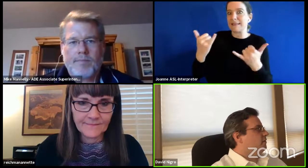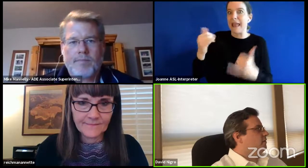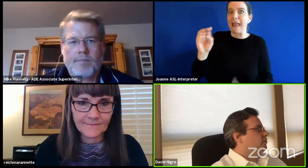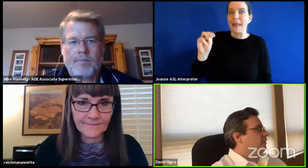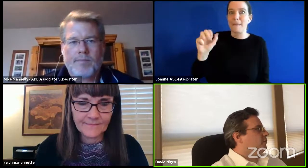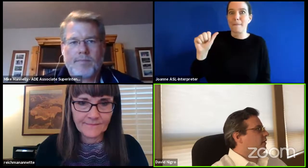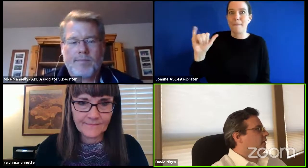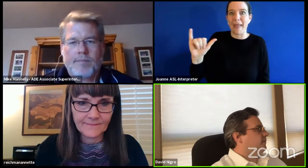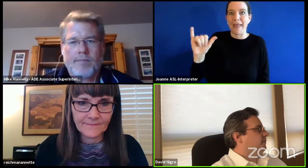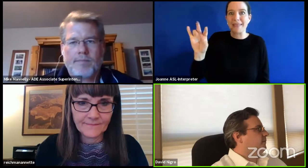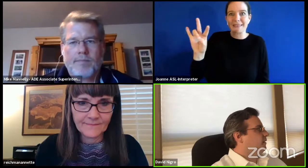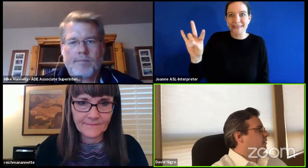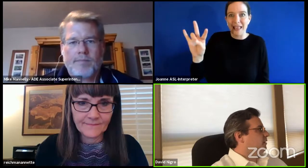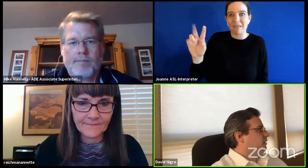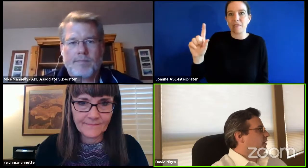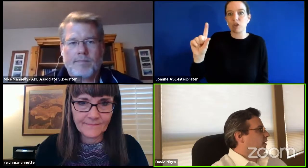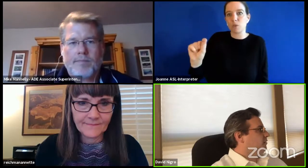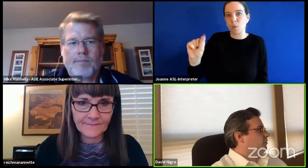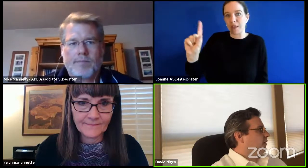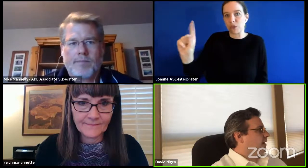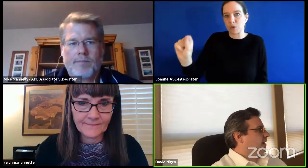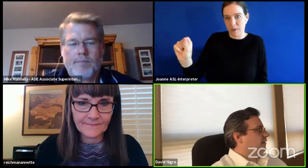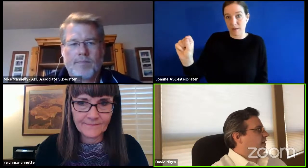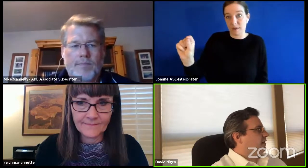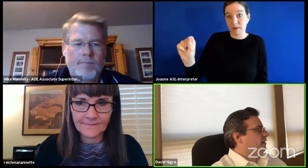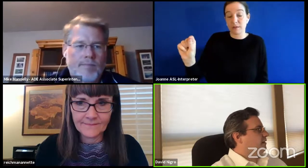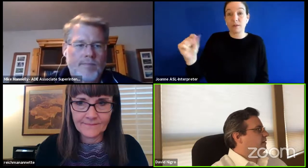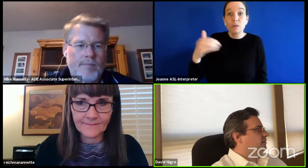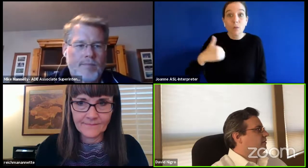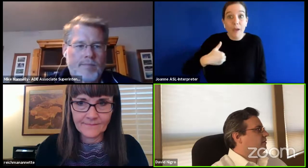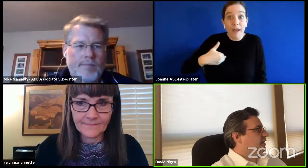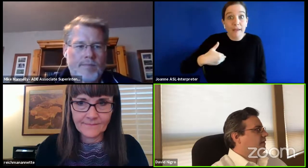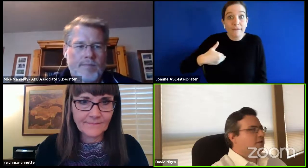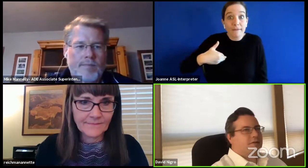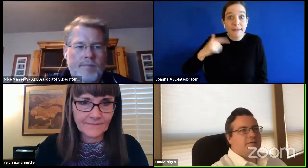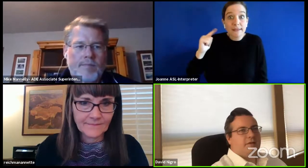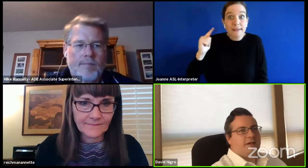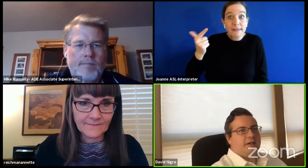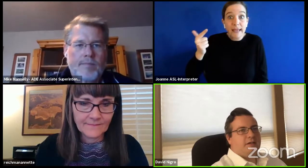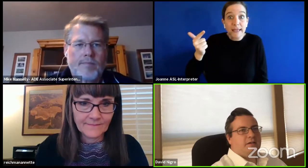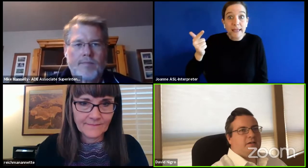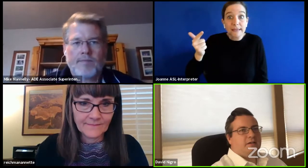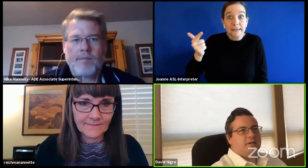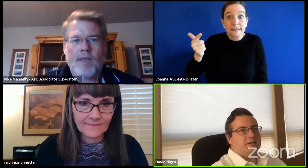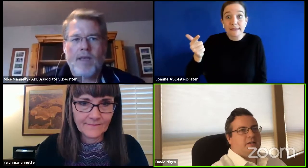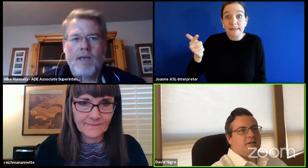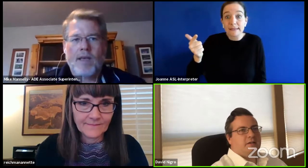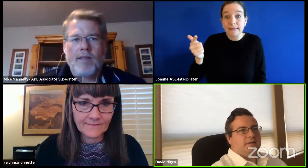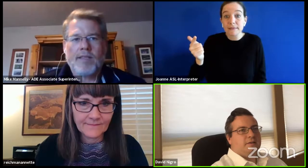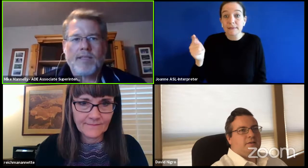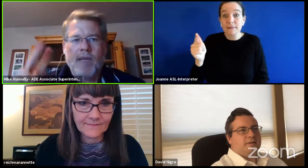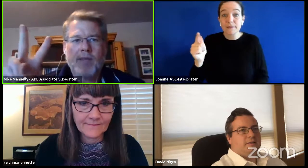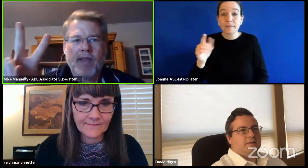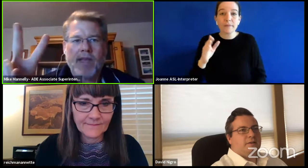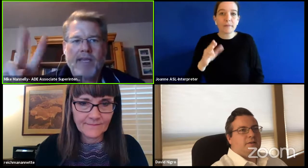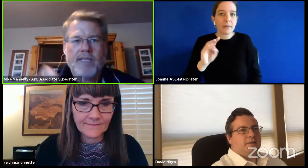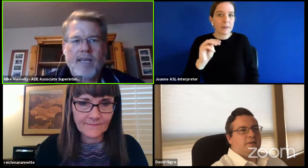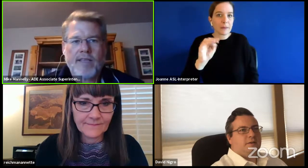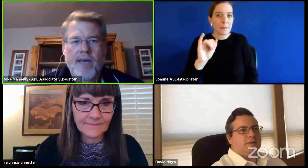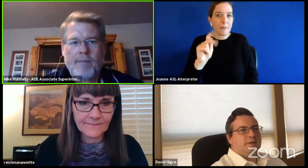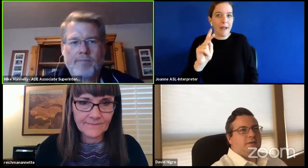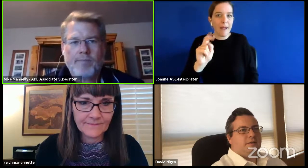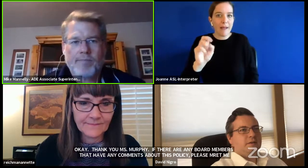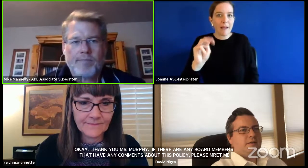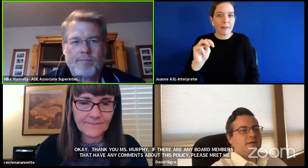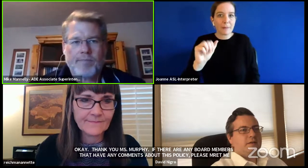2020. uh do i have a second for that this is mike vanley i